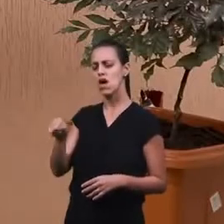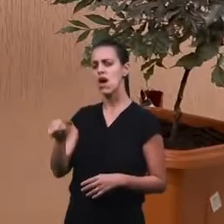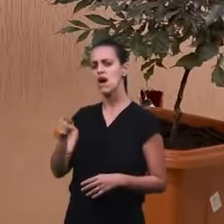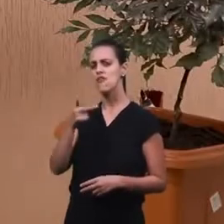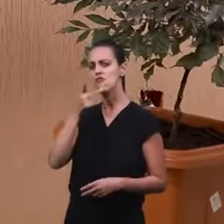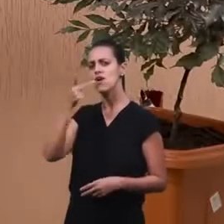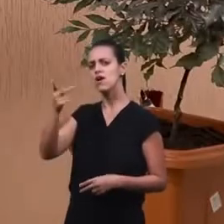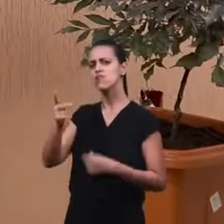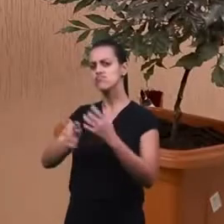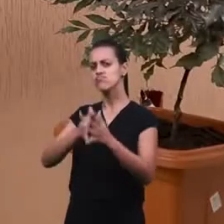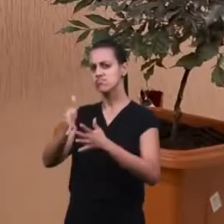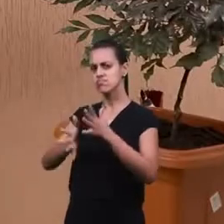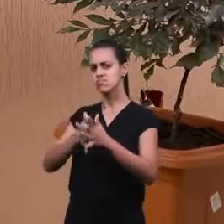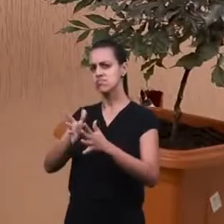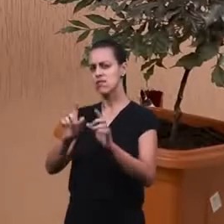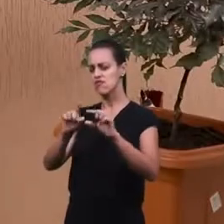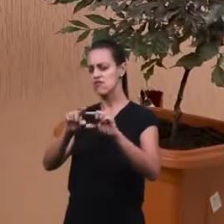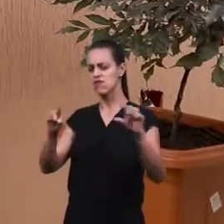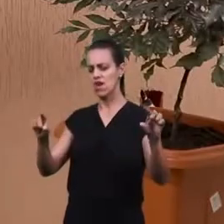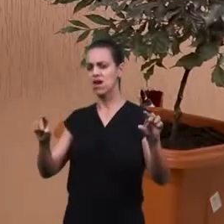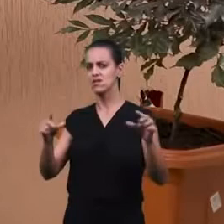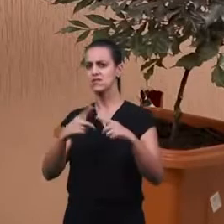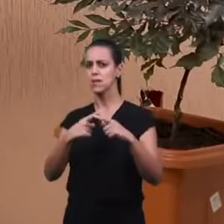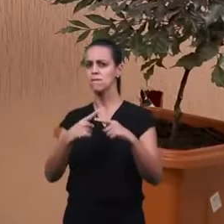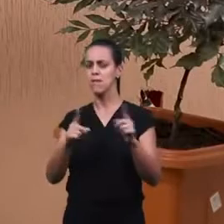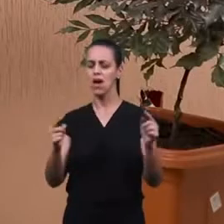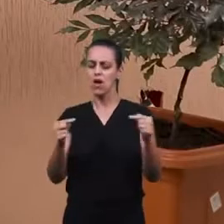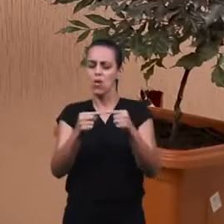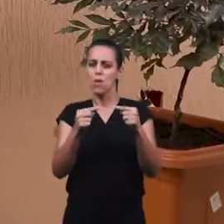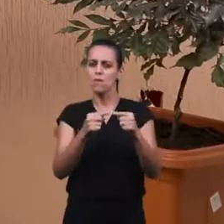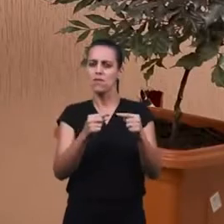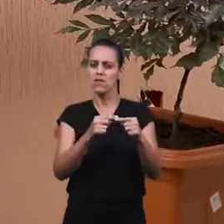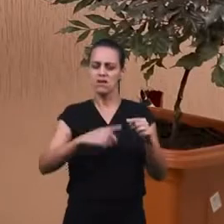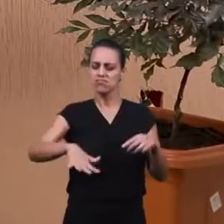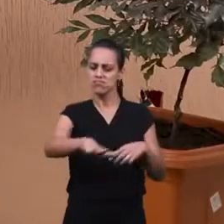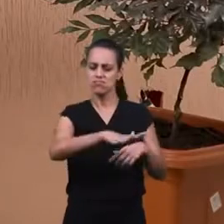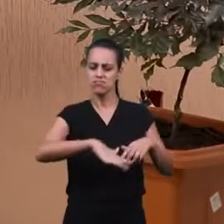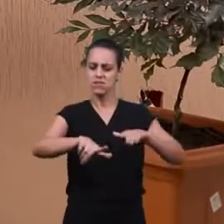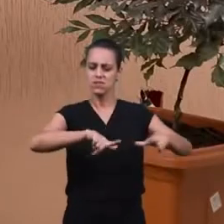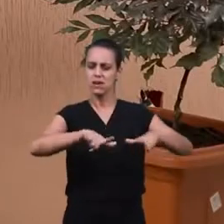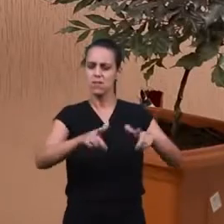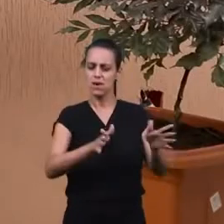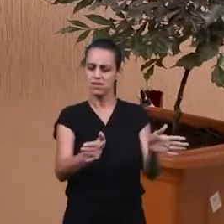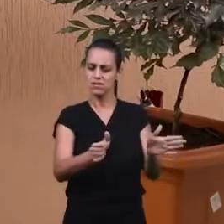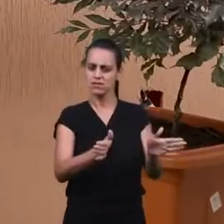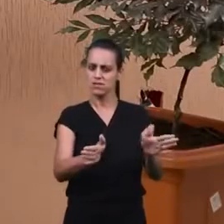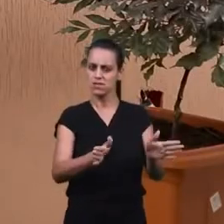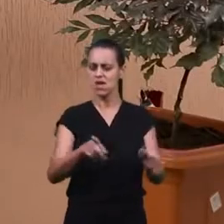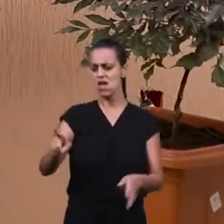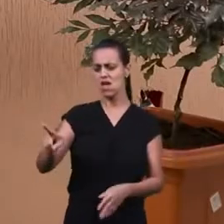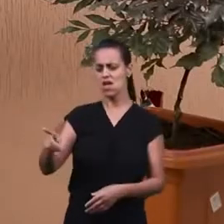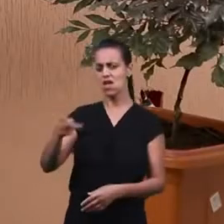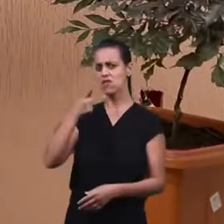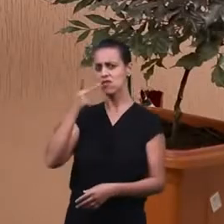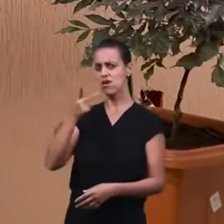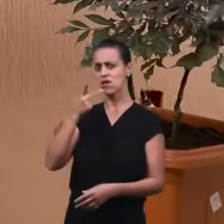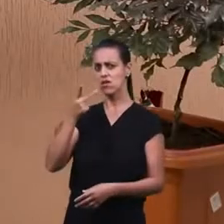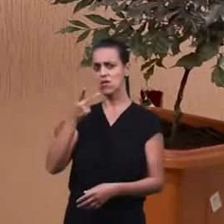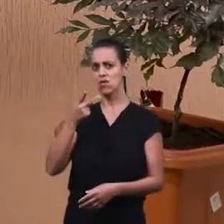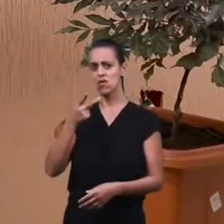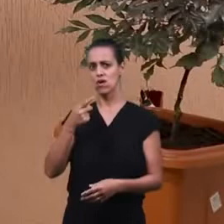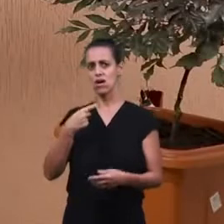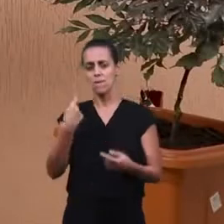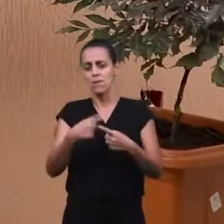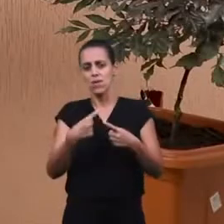This phrase. That I think is very pertinent. To all of the work. Around accessibility. And he said. I don't see it as